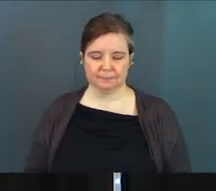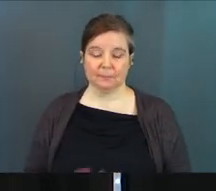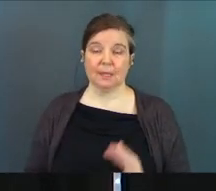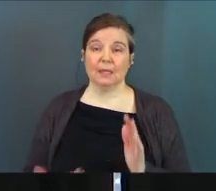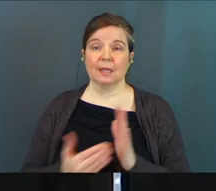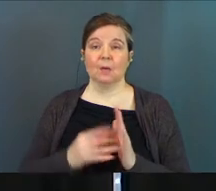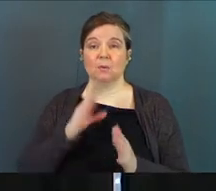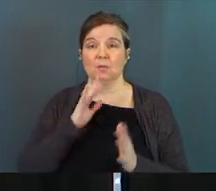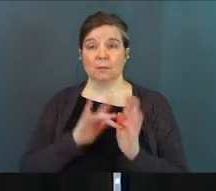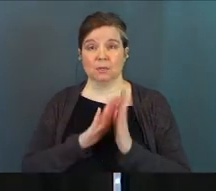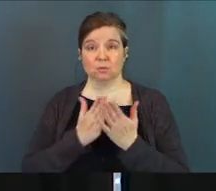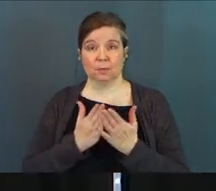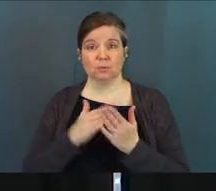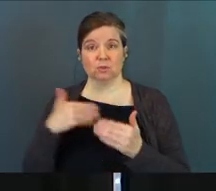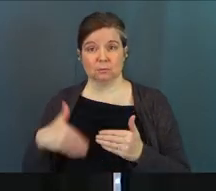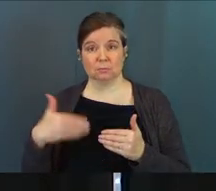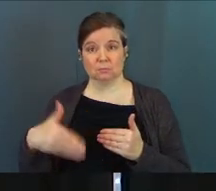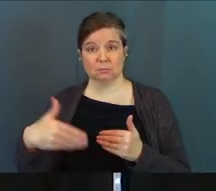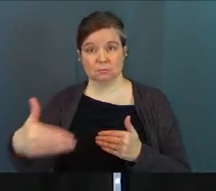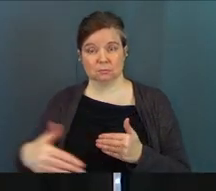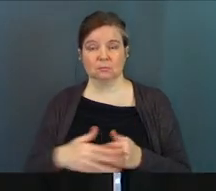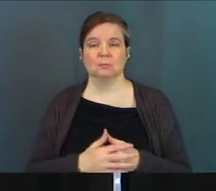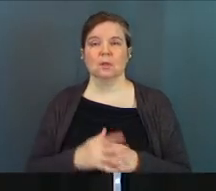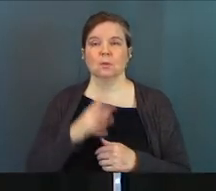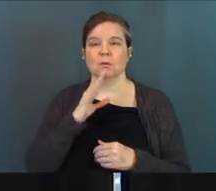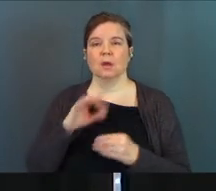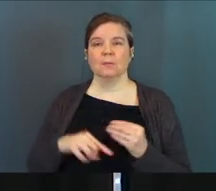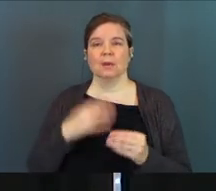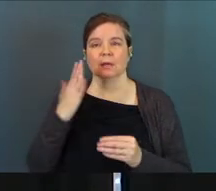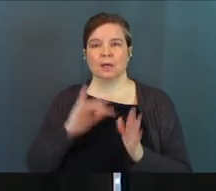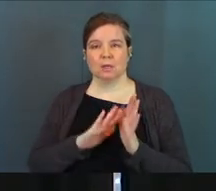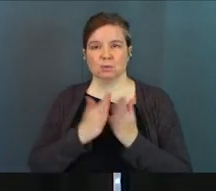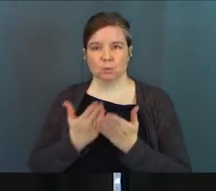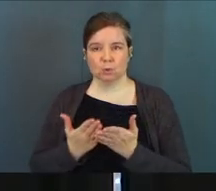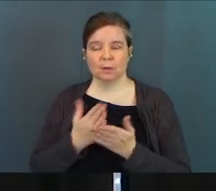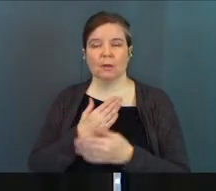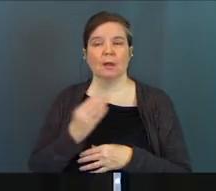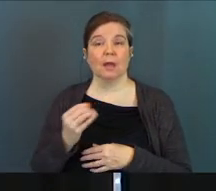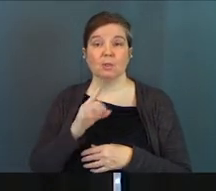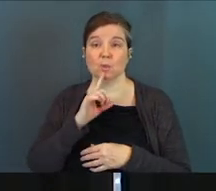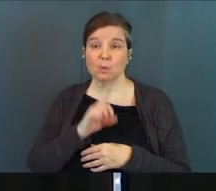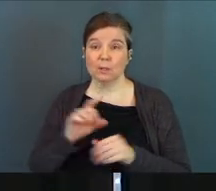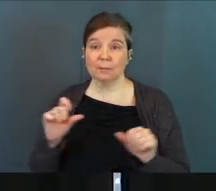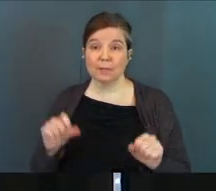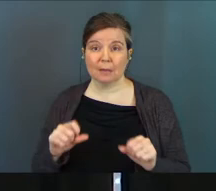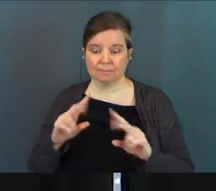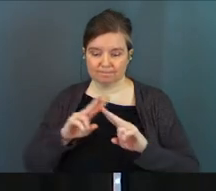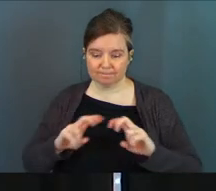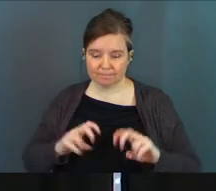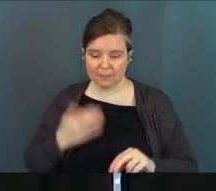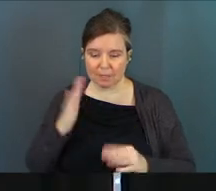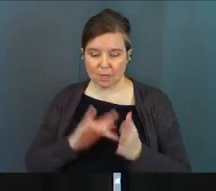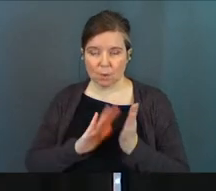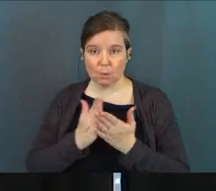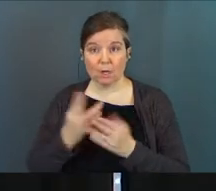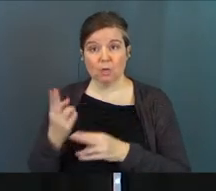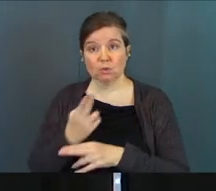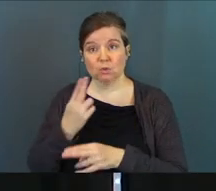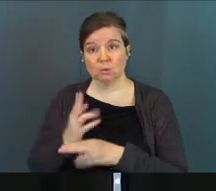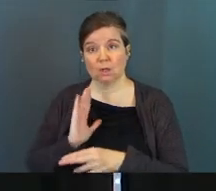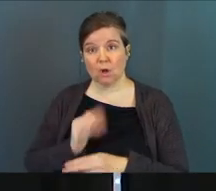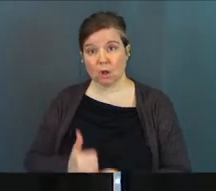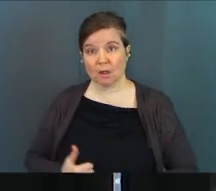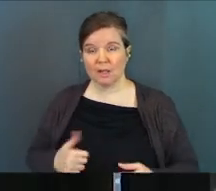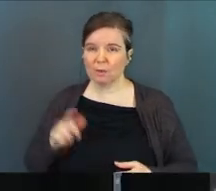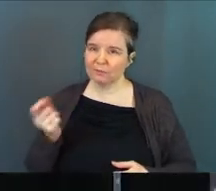Again, we're talking about Scripture throughout all this series, and we're talking about God's Word, and to really be able to dig into God's Word and to use it